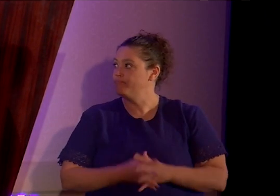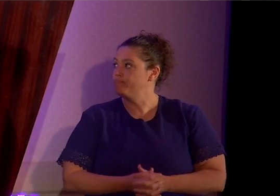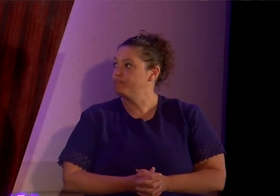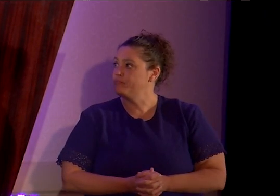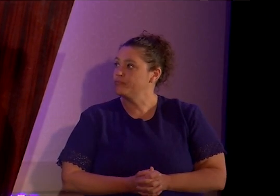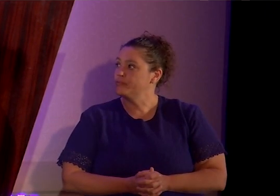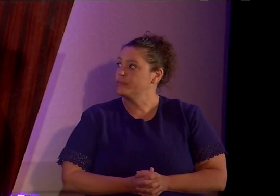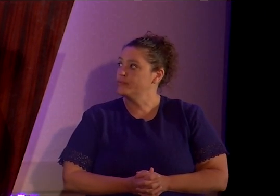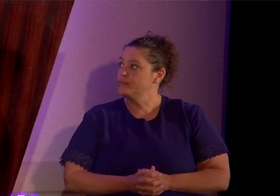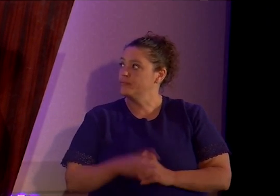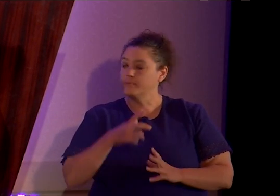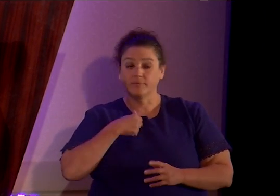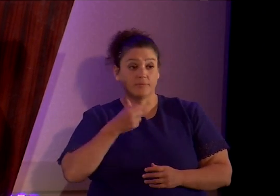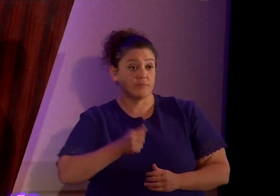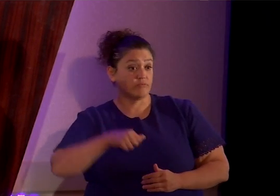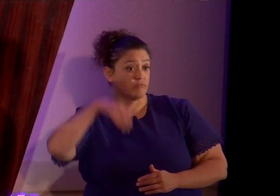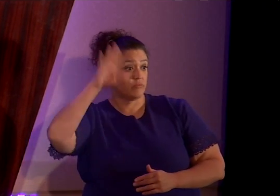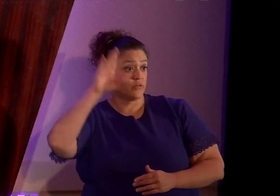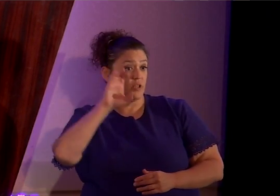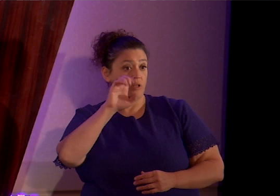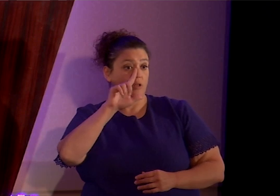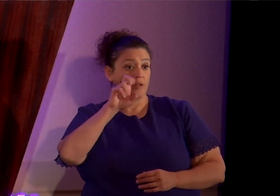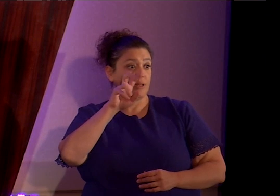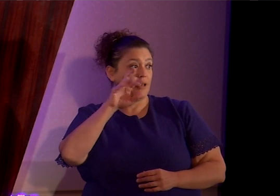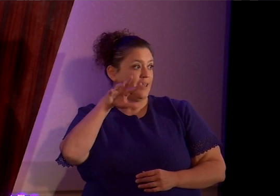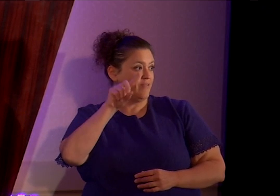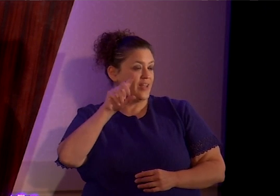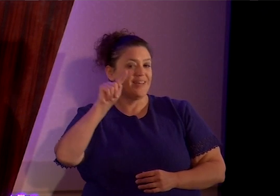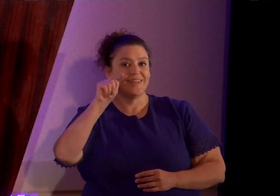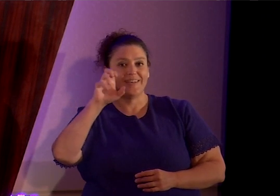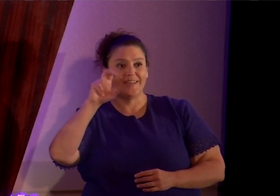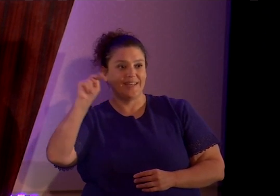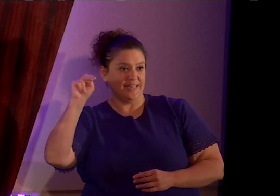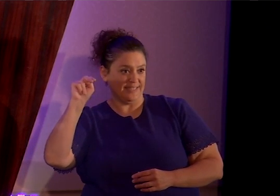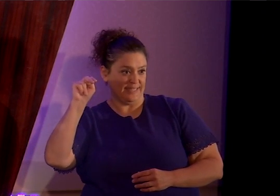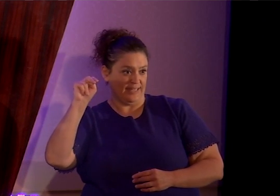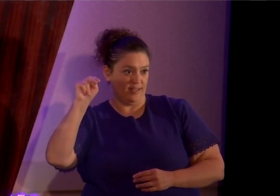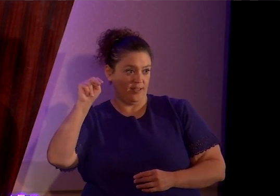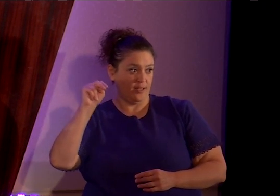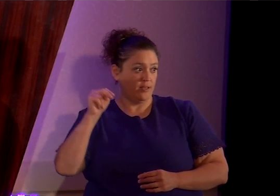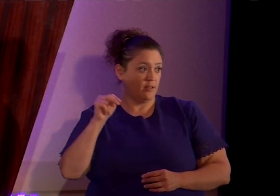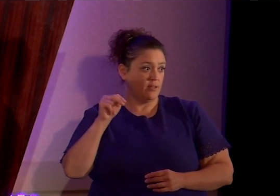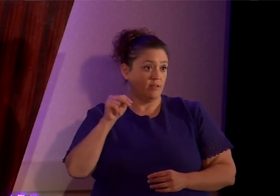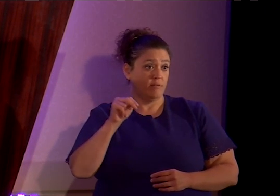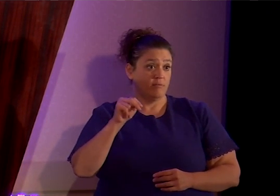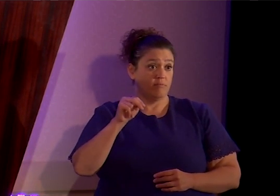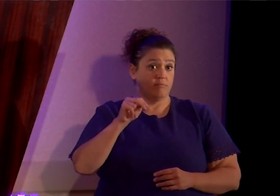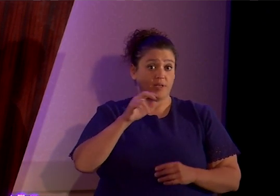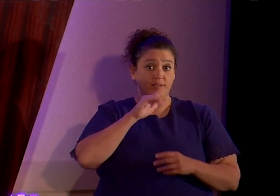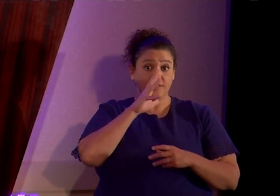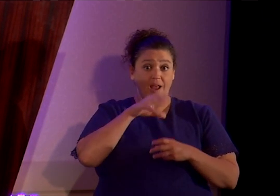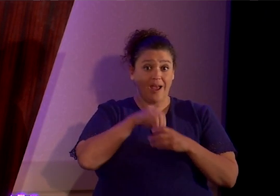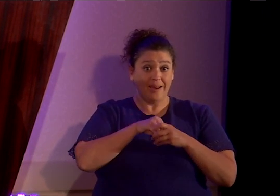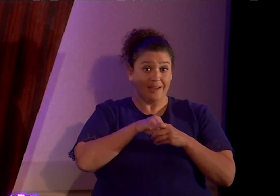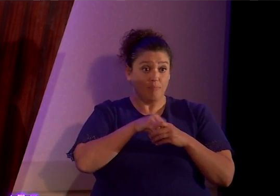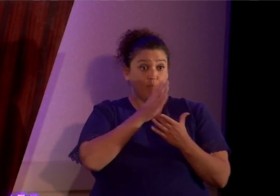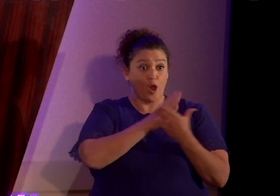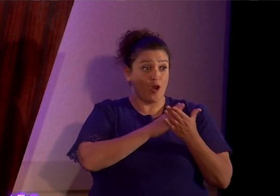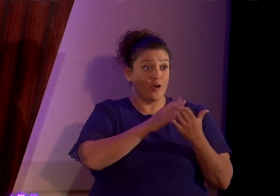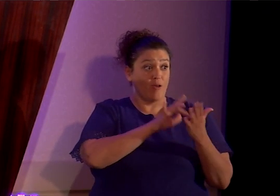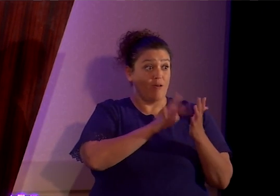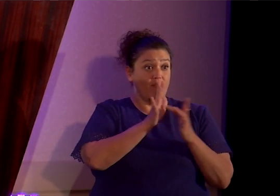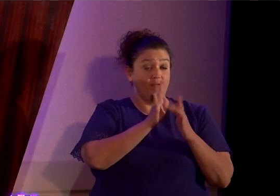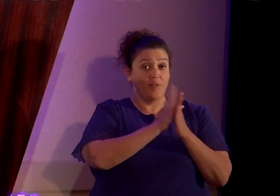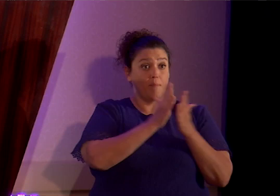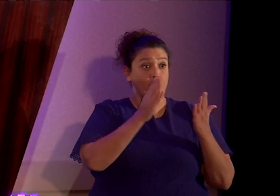So I grew up in Cleveland, Tennessee, which is not in the Bible Belt, not